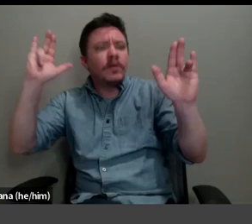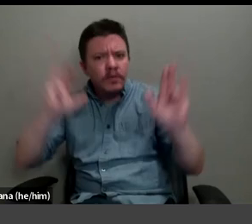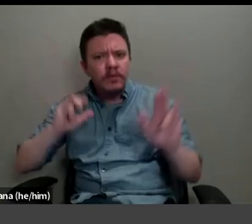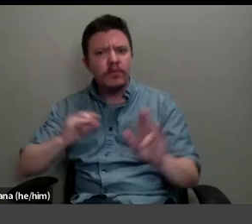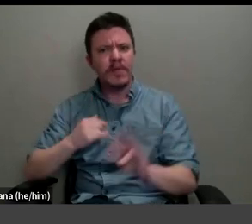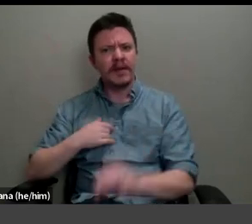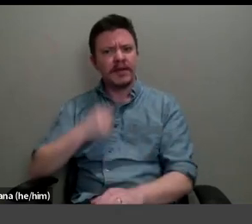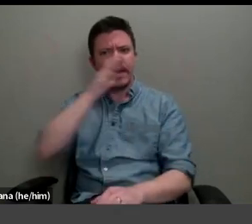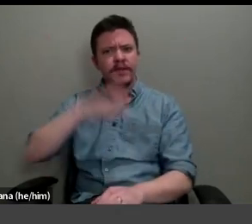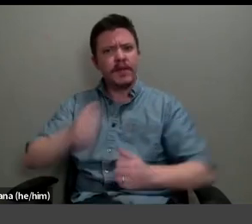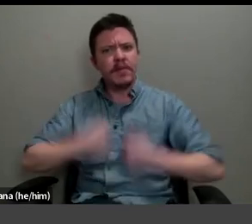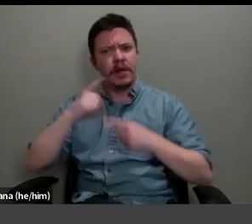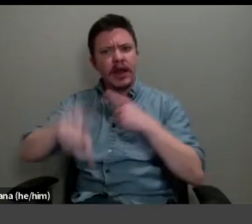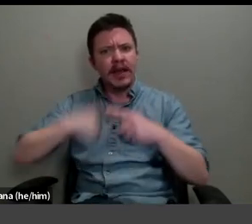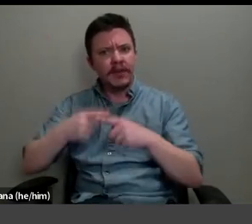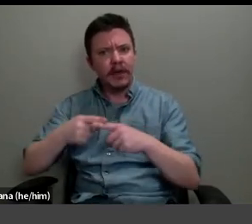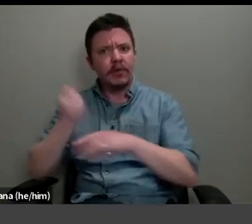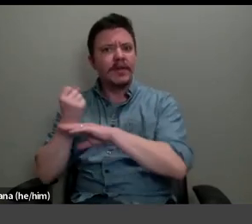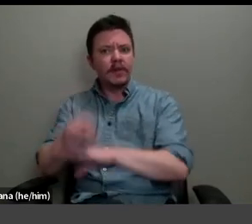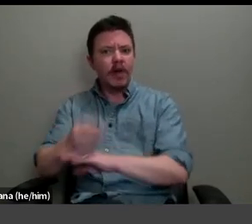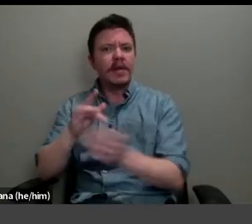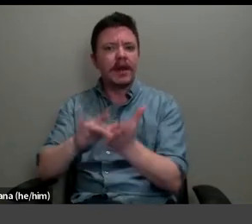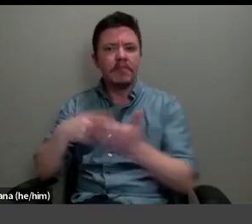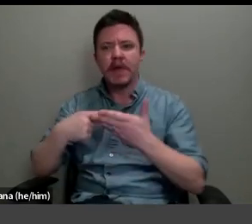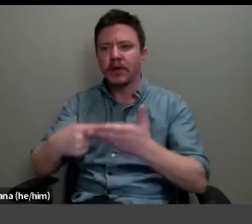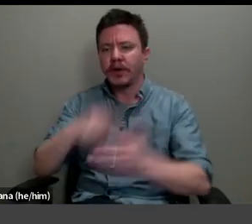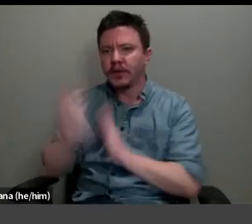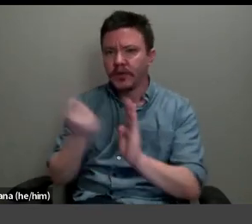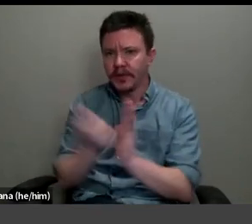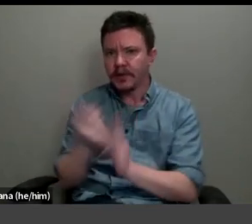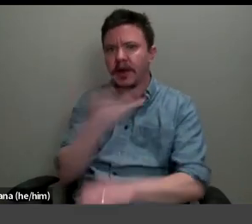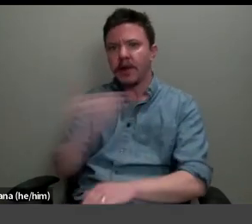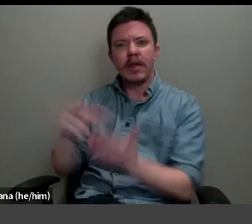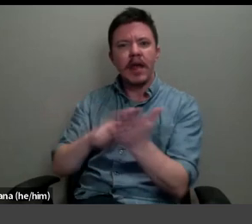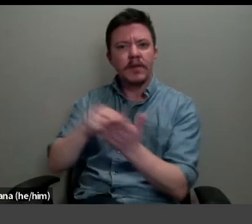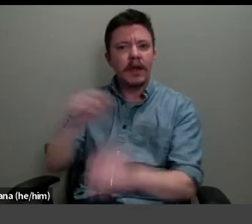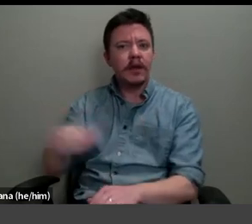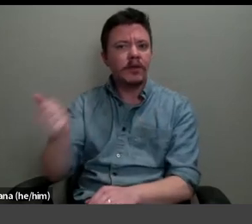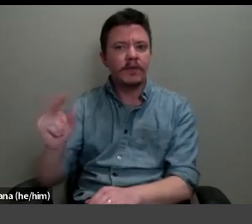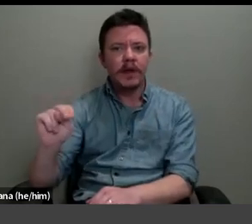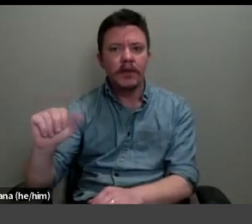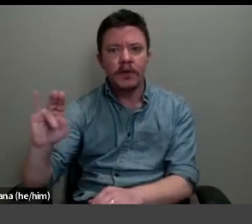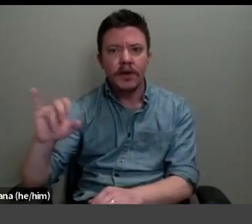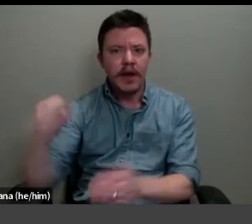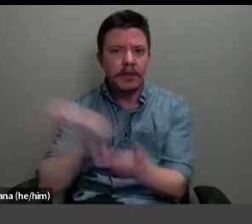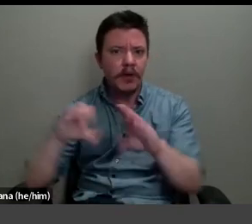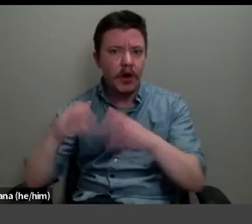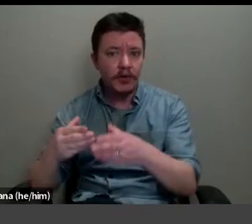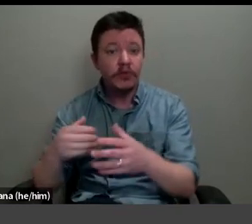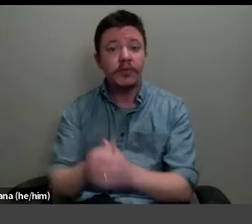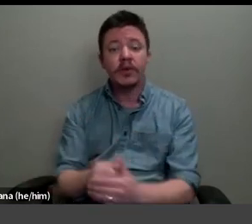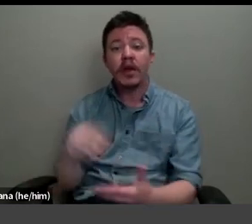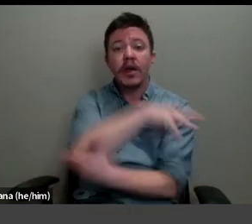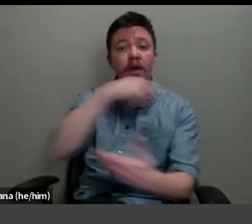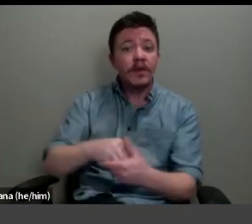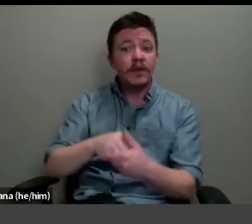that dominated medical discourse and the paintings of other Nabi's. These include decorative panels